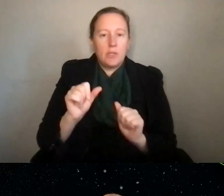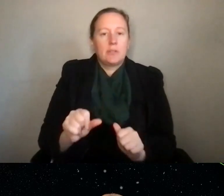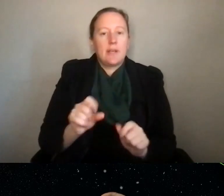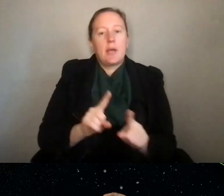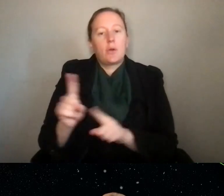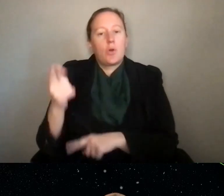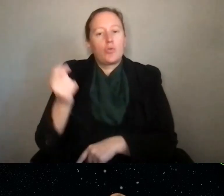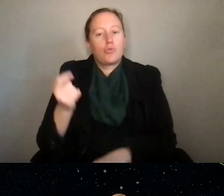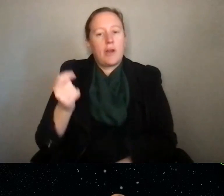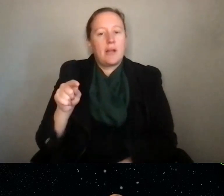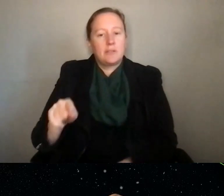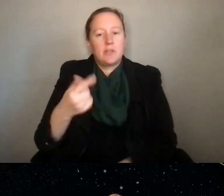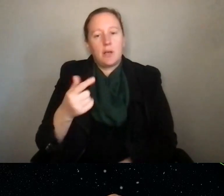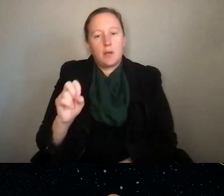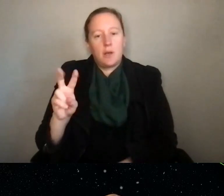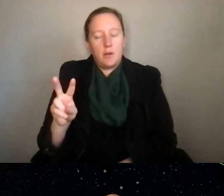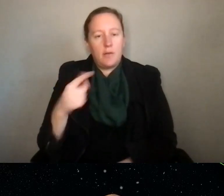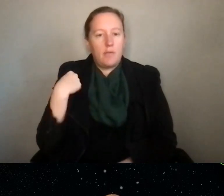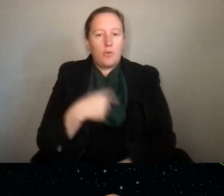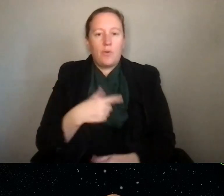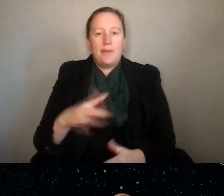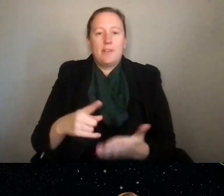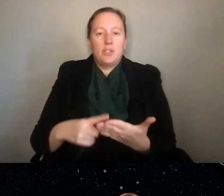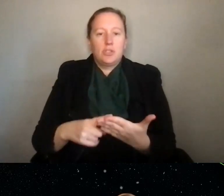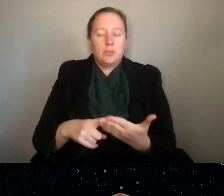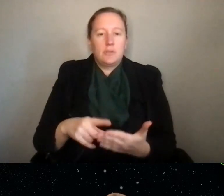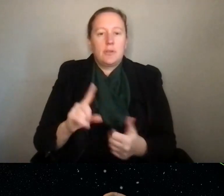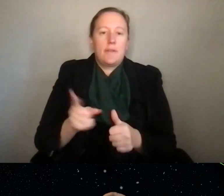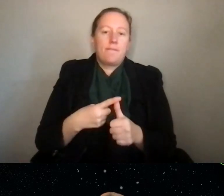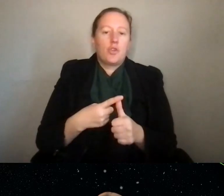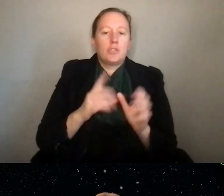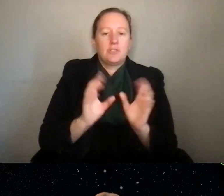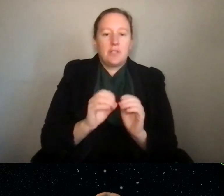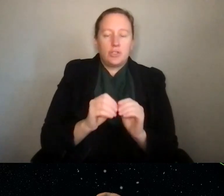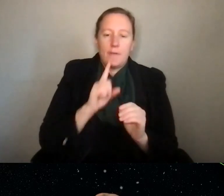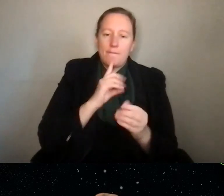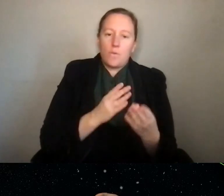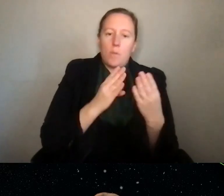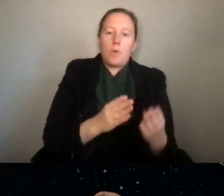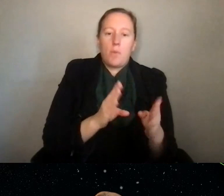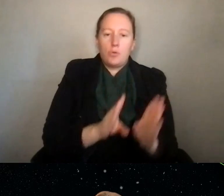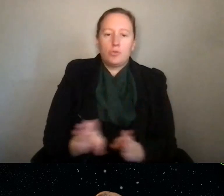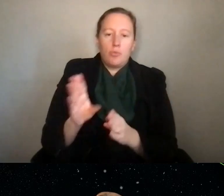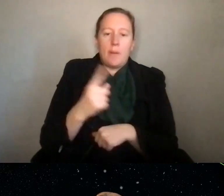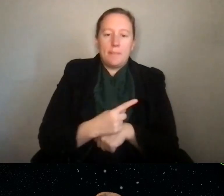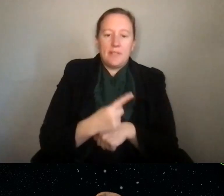.gov. We talked about that in the first session of proposal prep on day one.